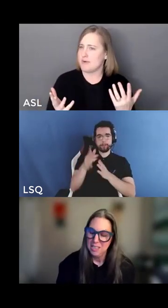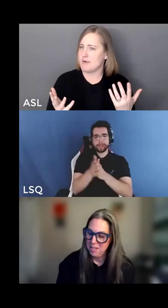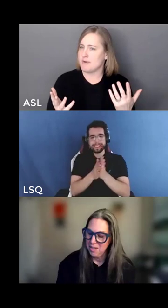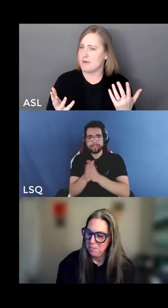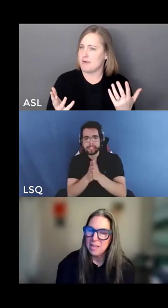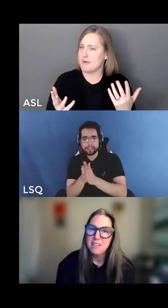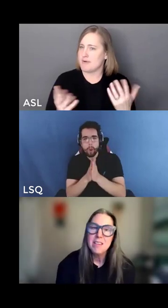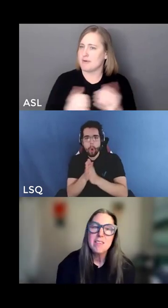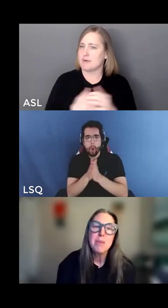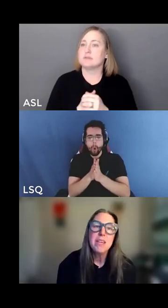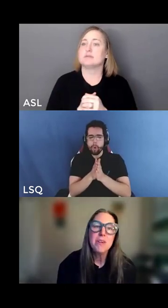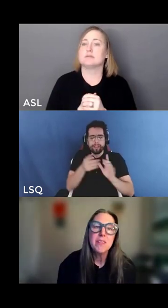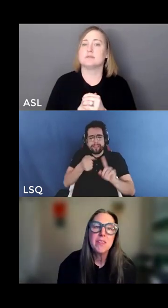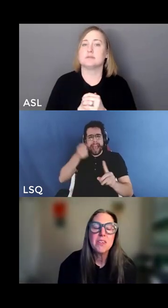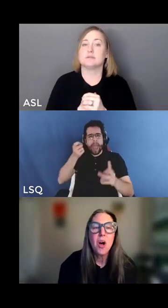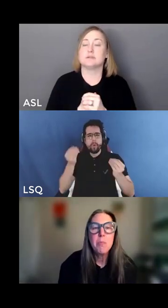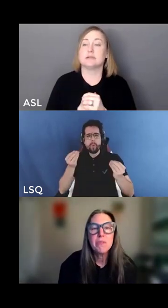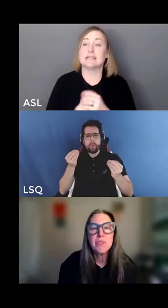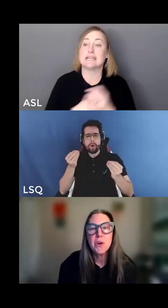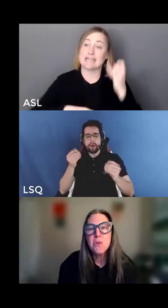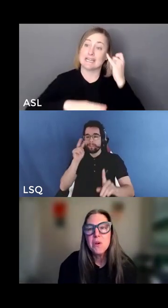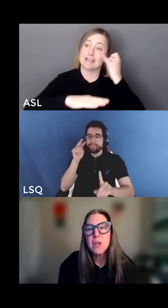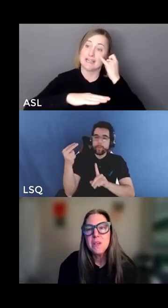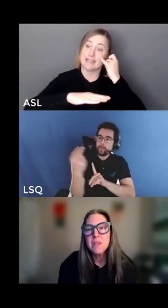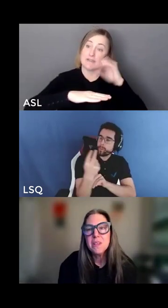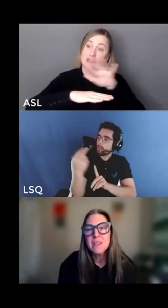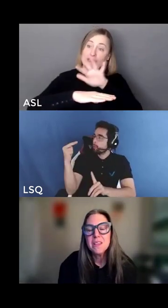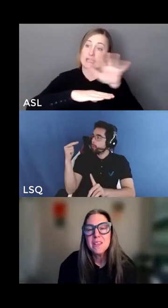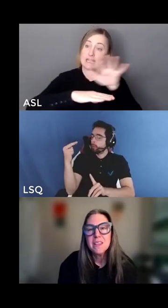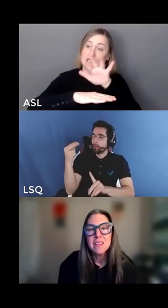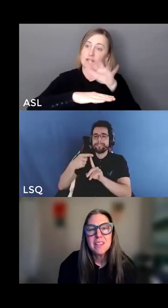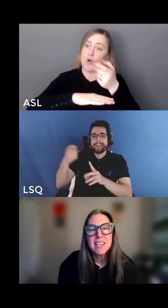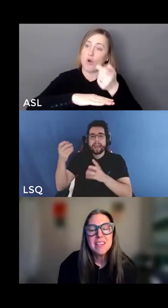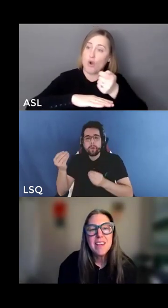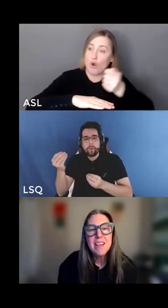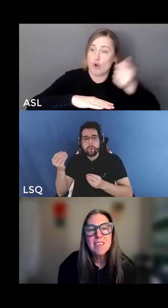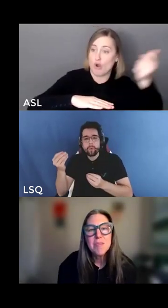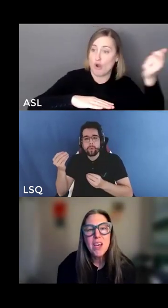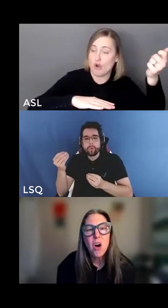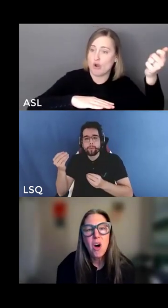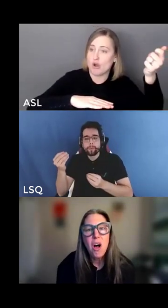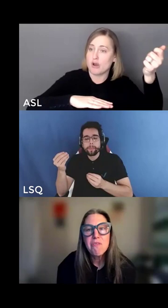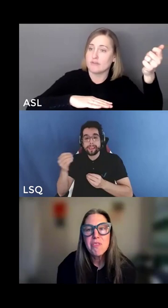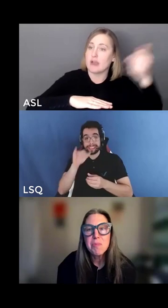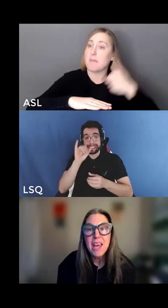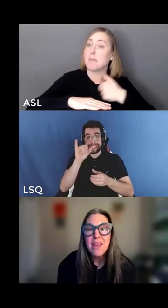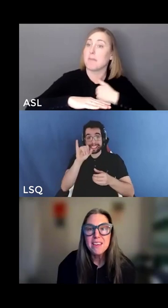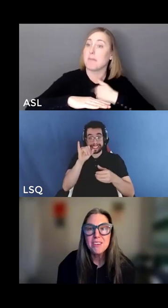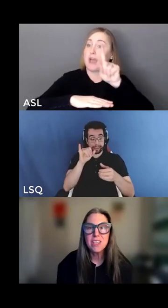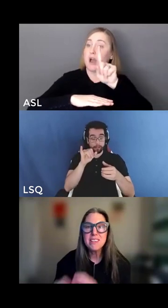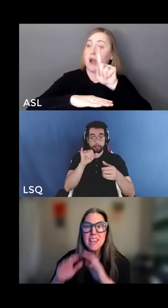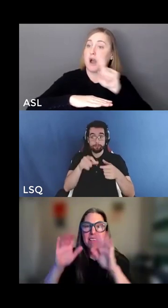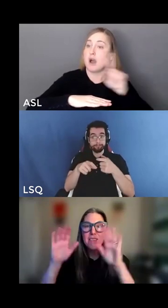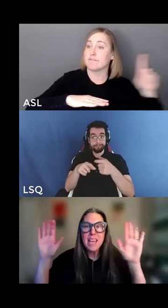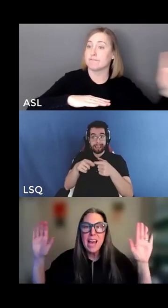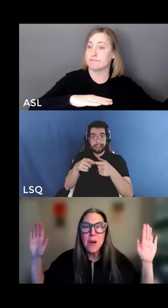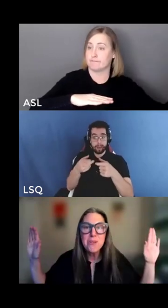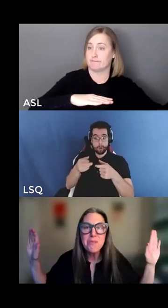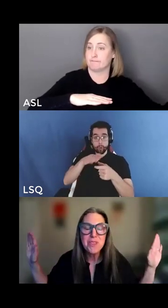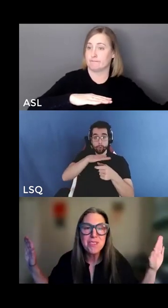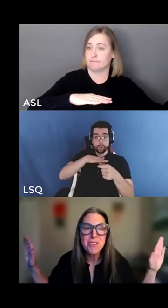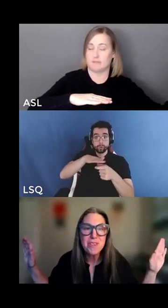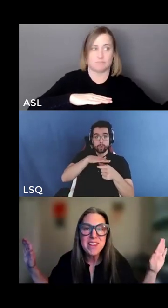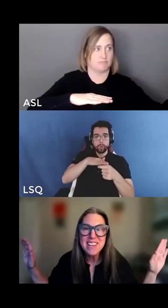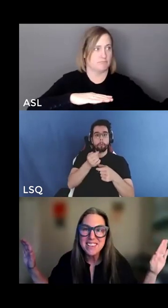well by disappearing the top of the coin it takes me off the page it takes me